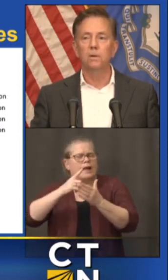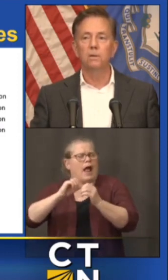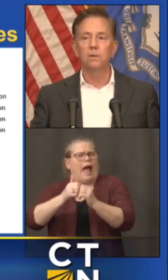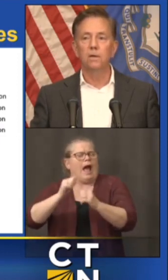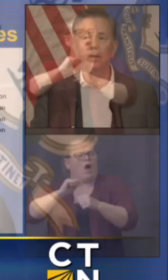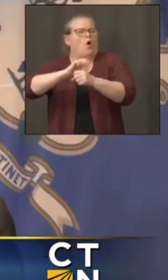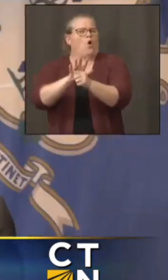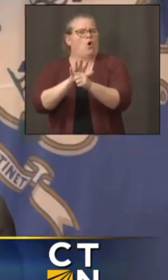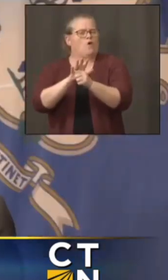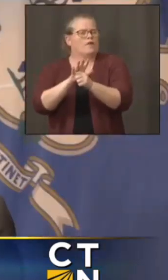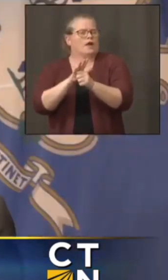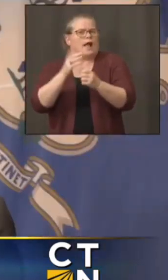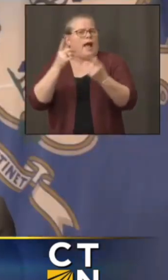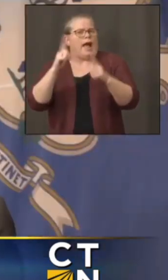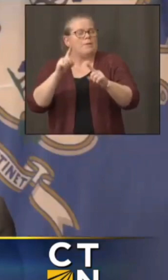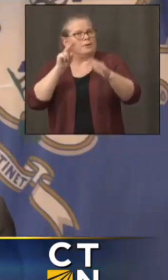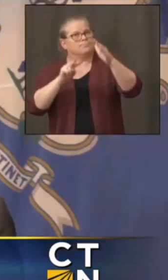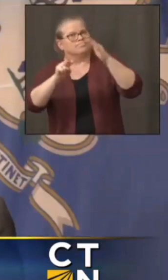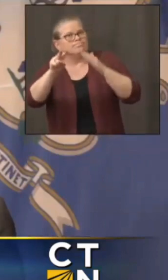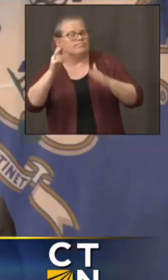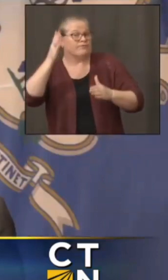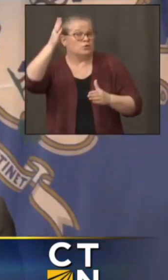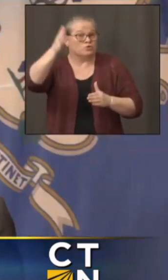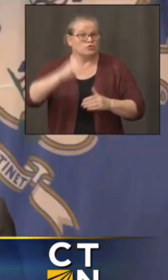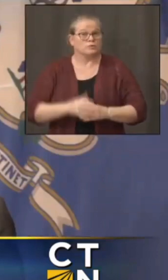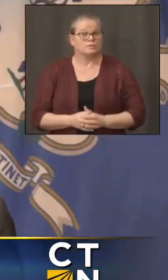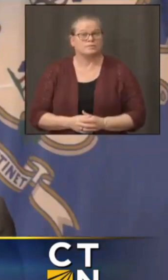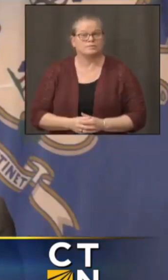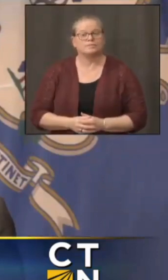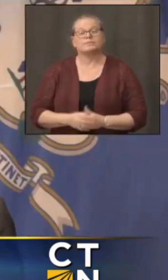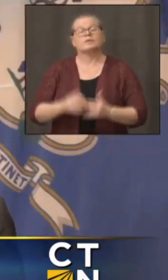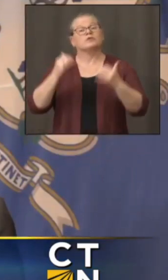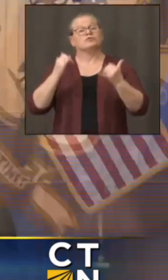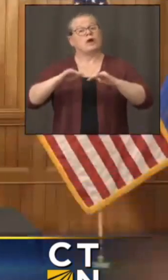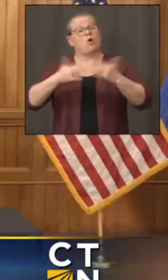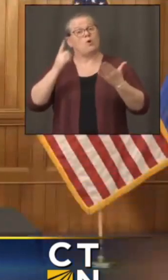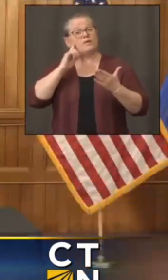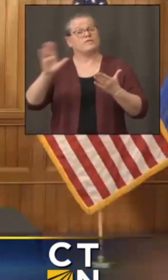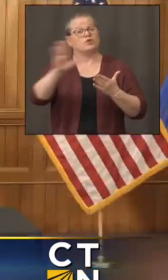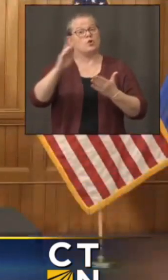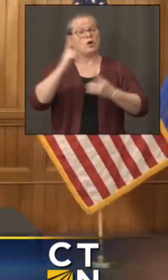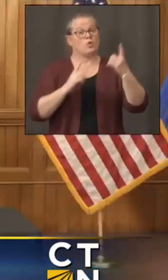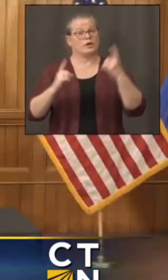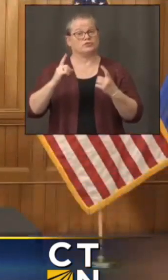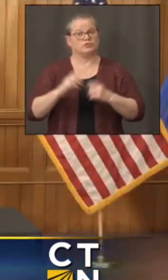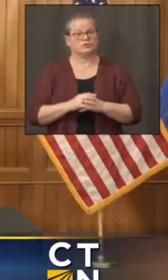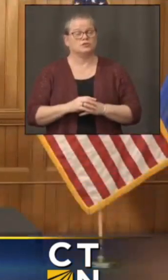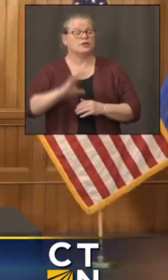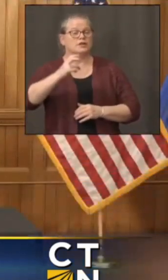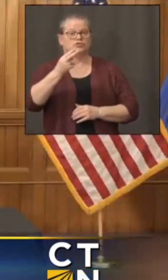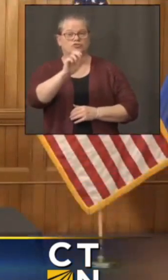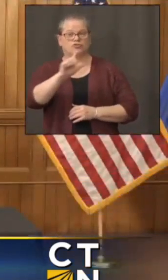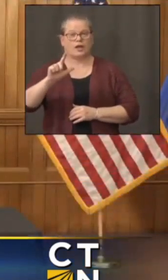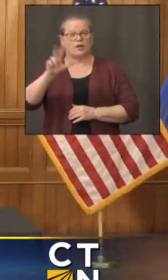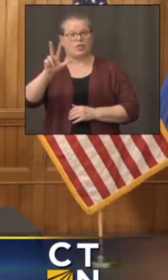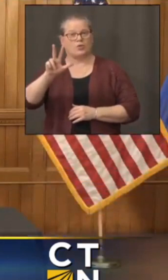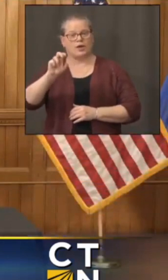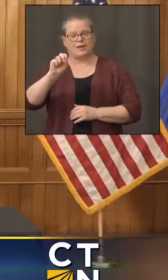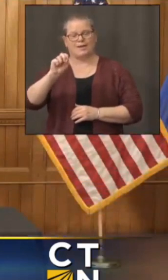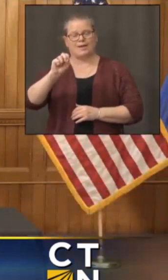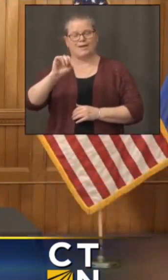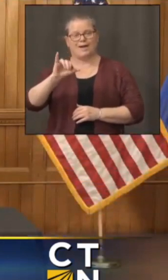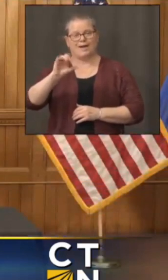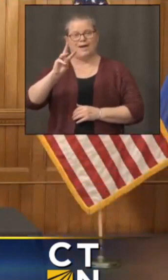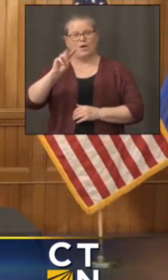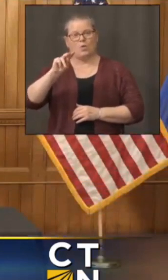and i are happy to take your questions channel 3 eyewitness news yes governor